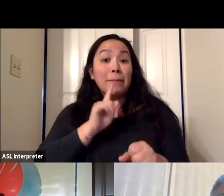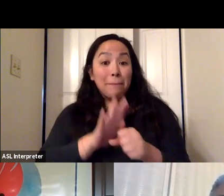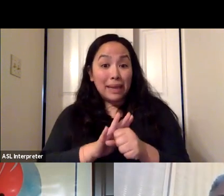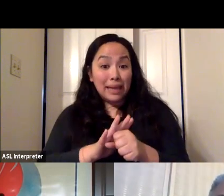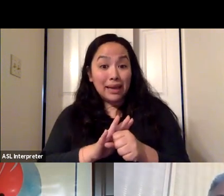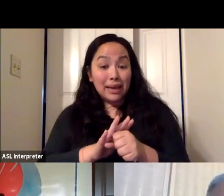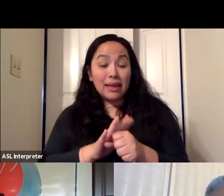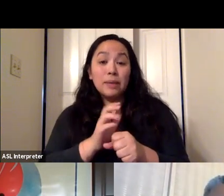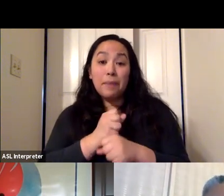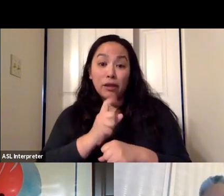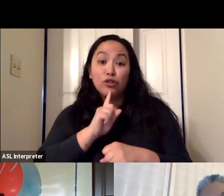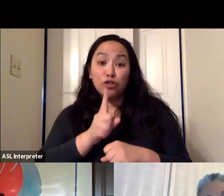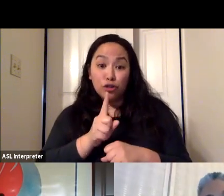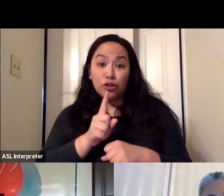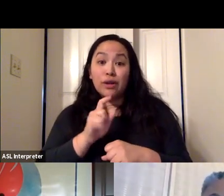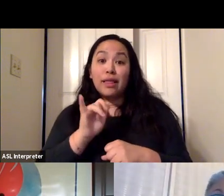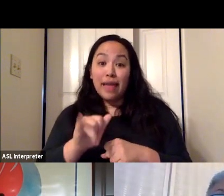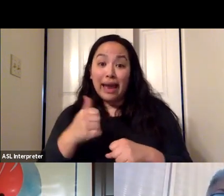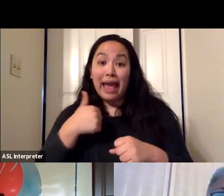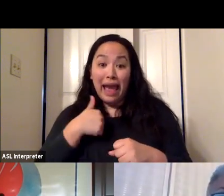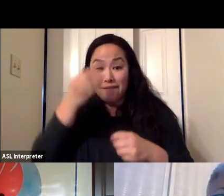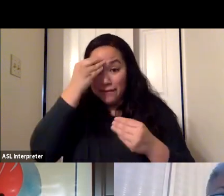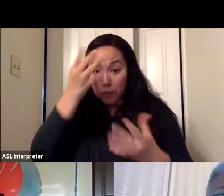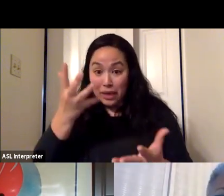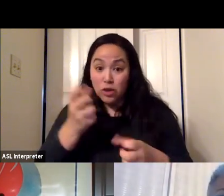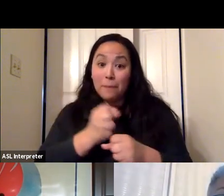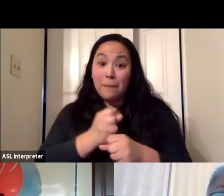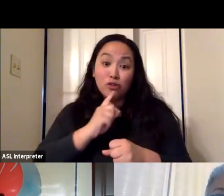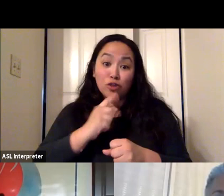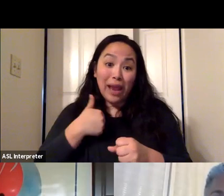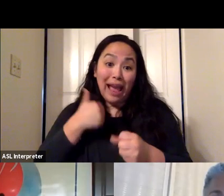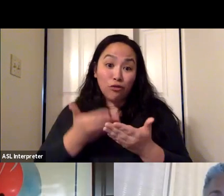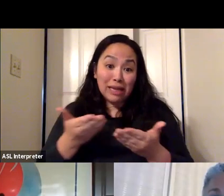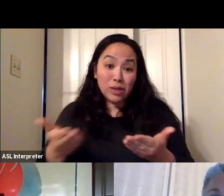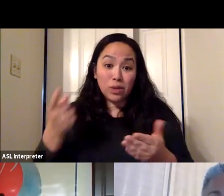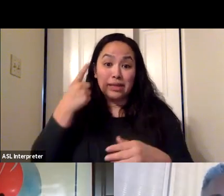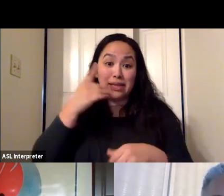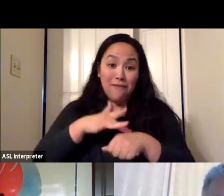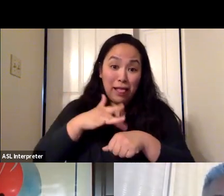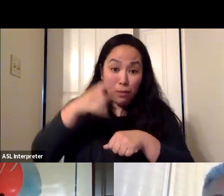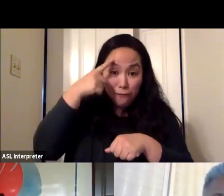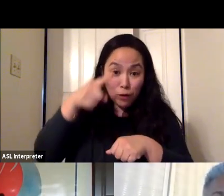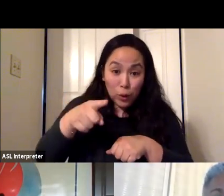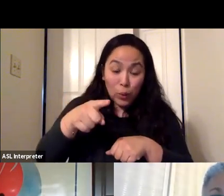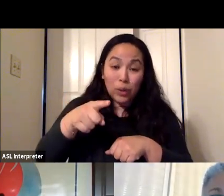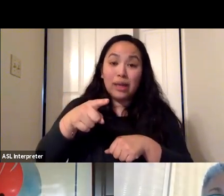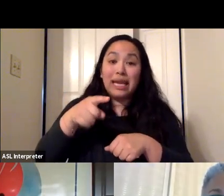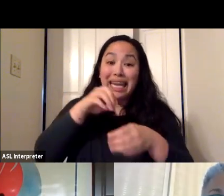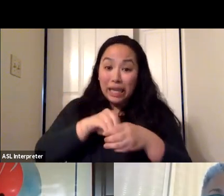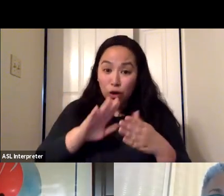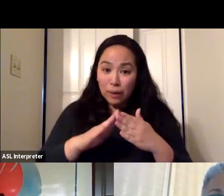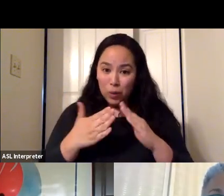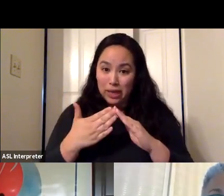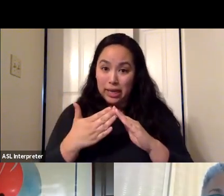making sure that there's information, there are resources for you in your community. And